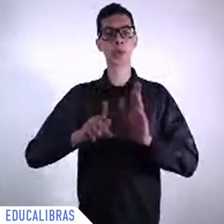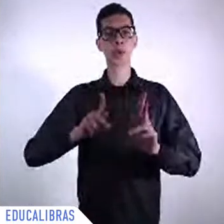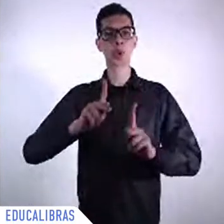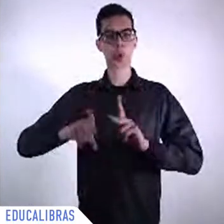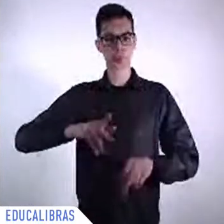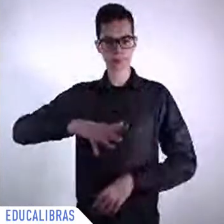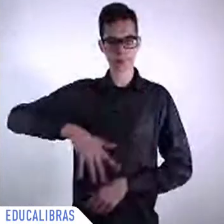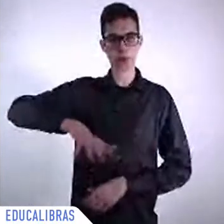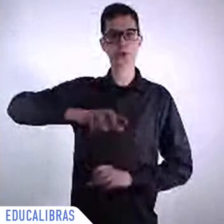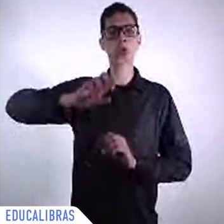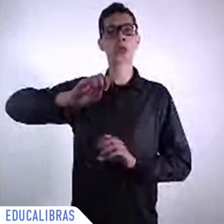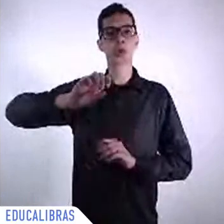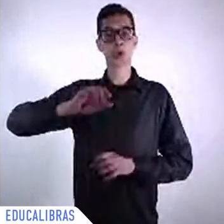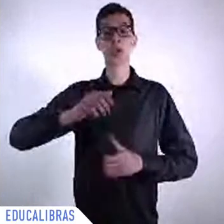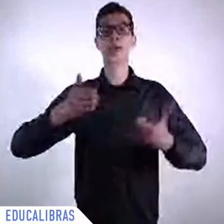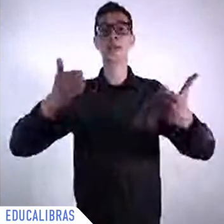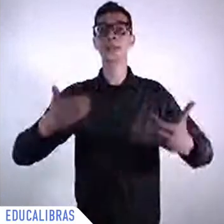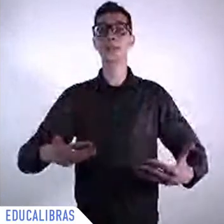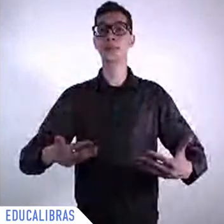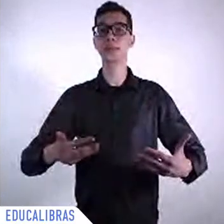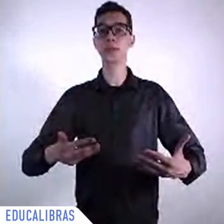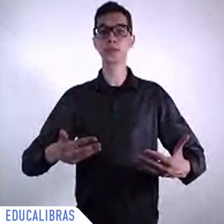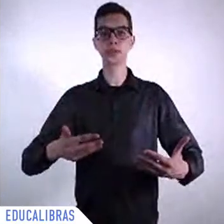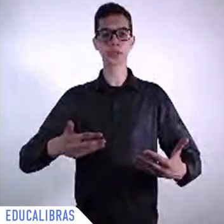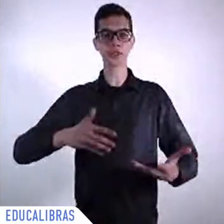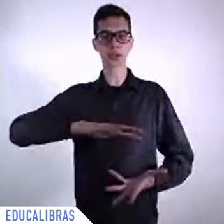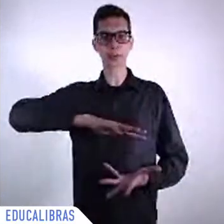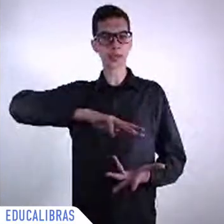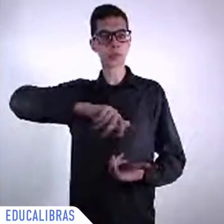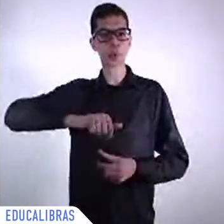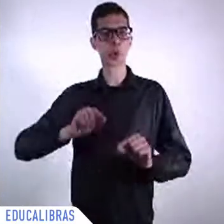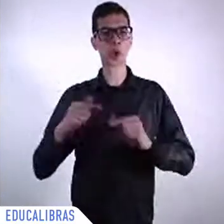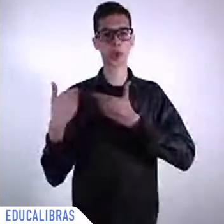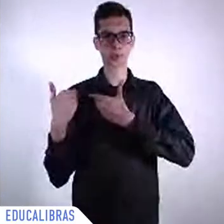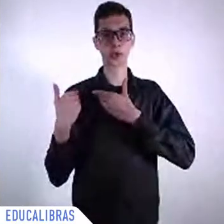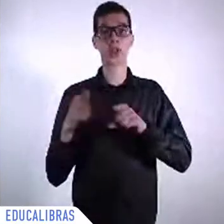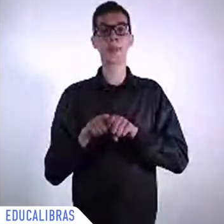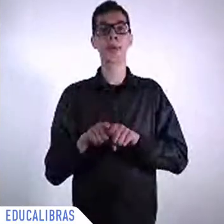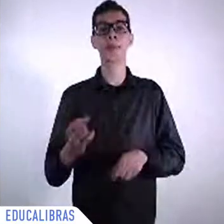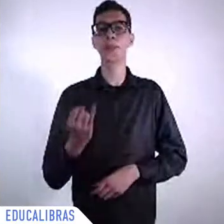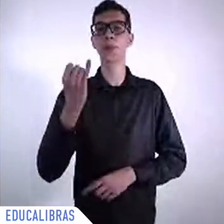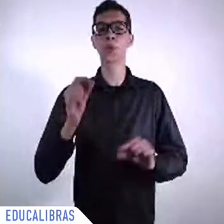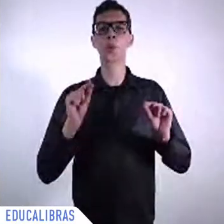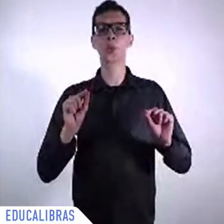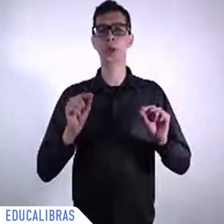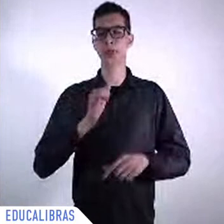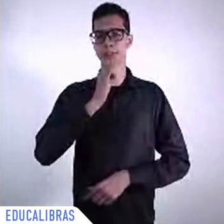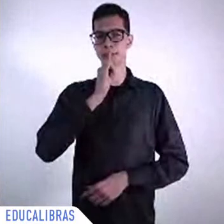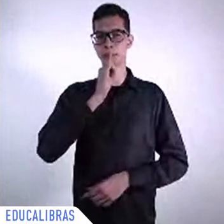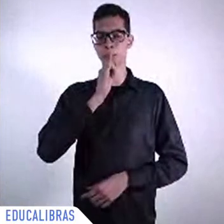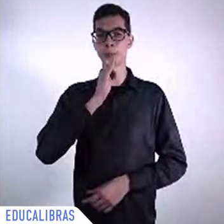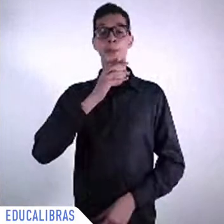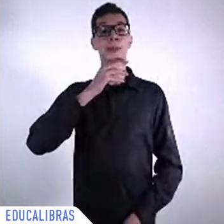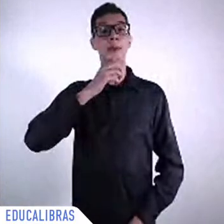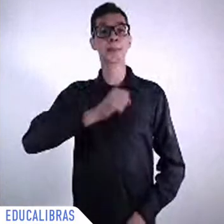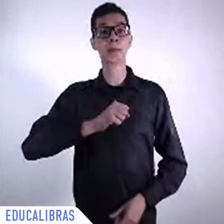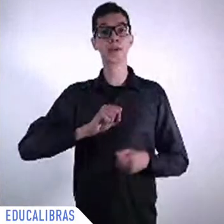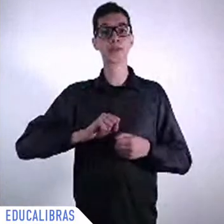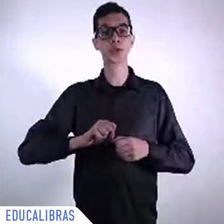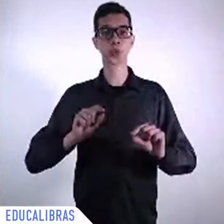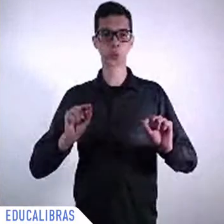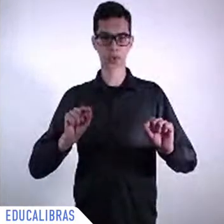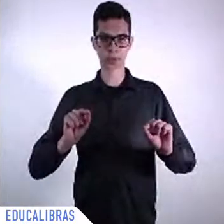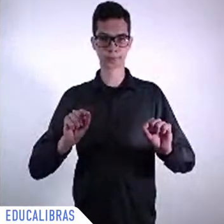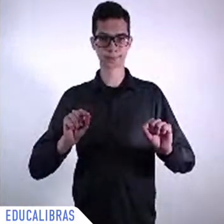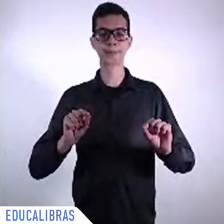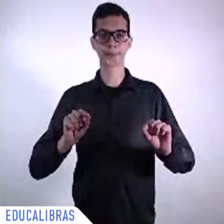what is very important, he shifted the understanding, the focus of education from